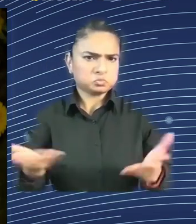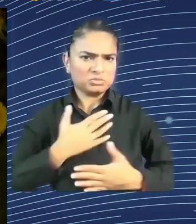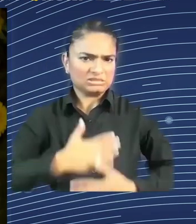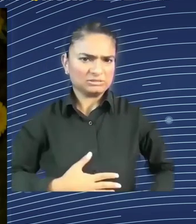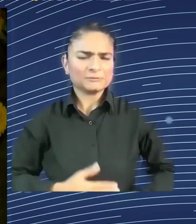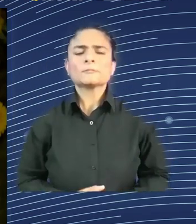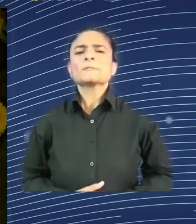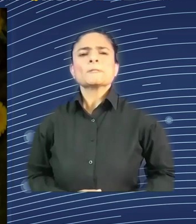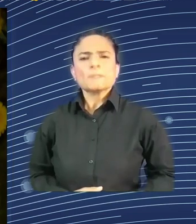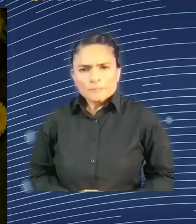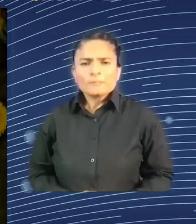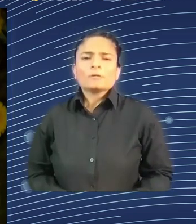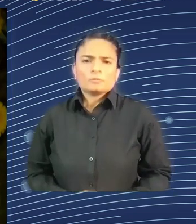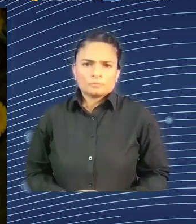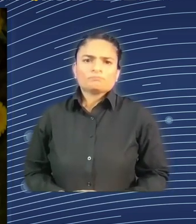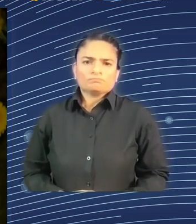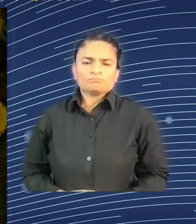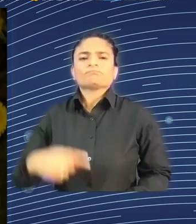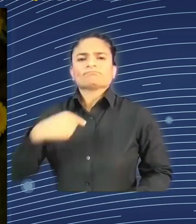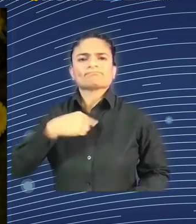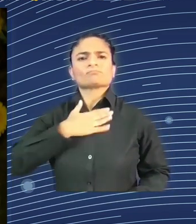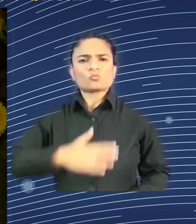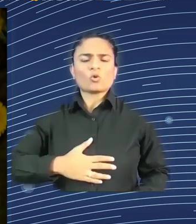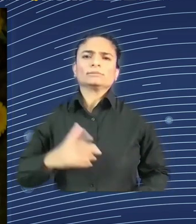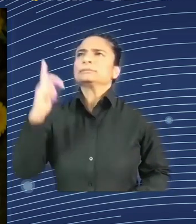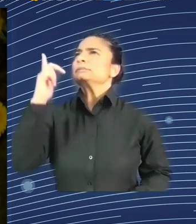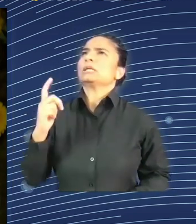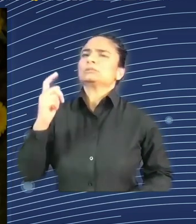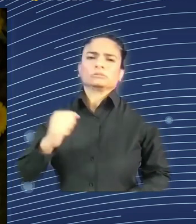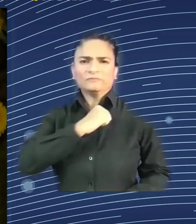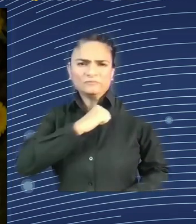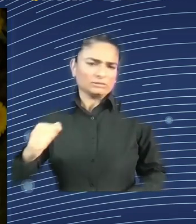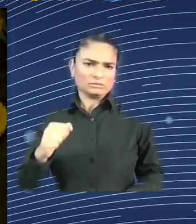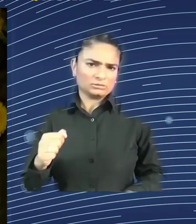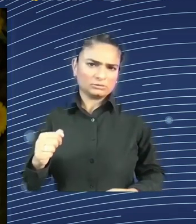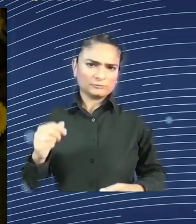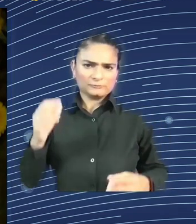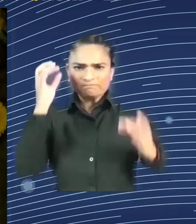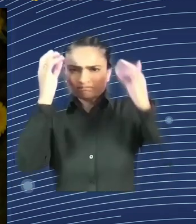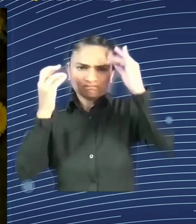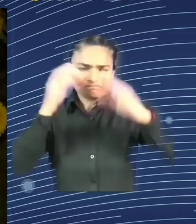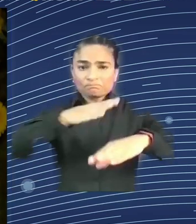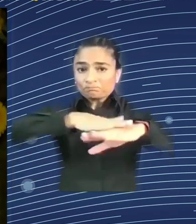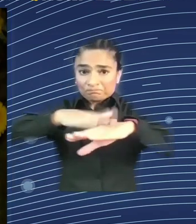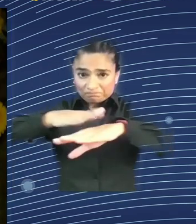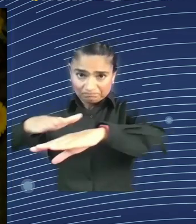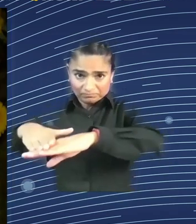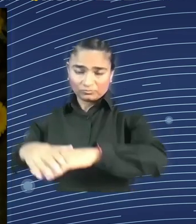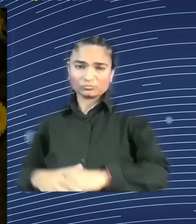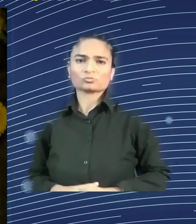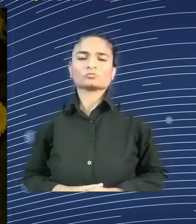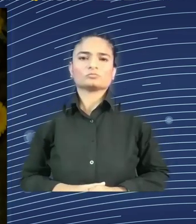by nature not good nor bad but not neutral as well. Every technology has an impact on our societies.